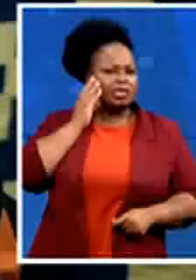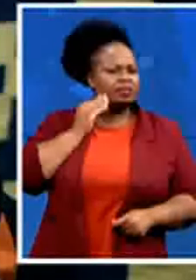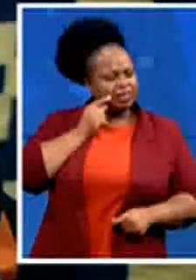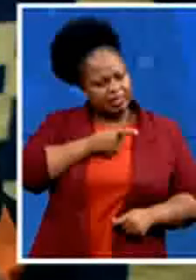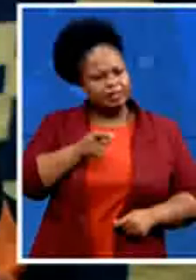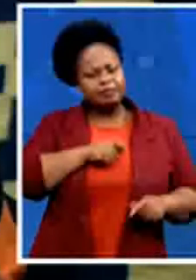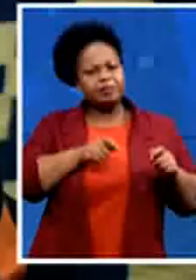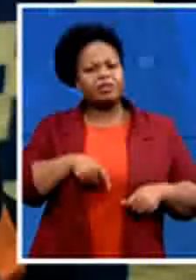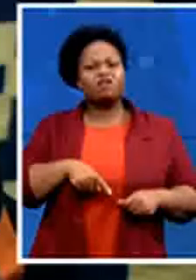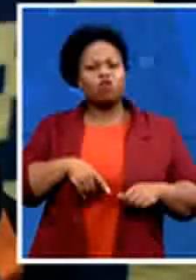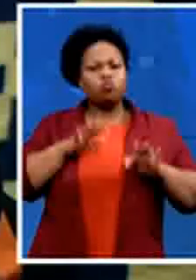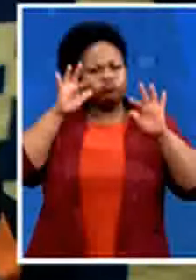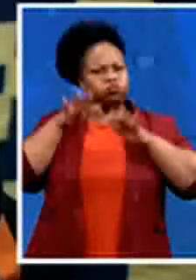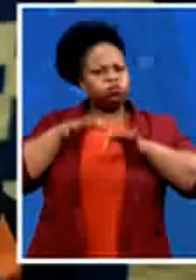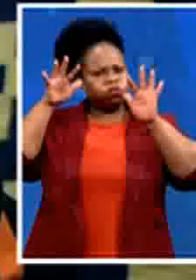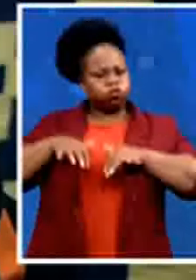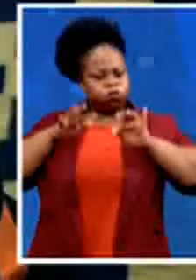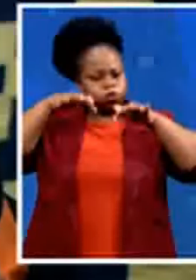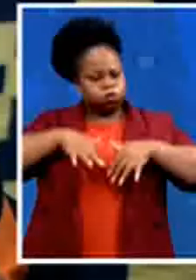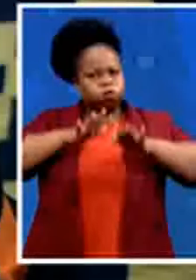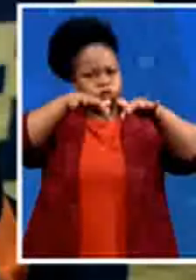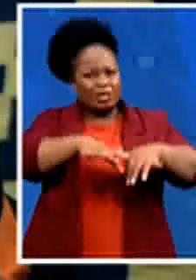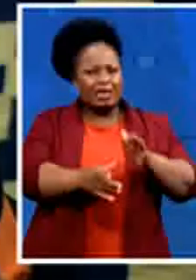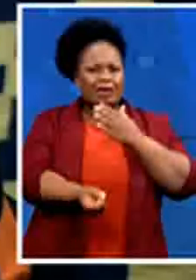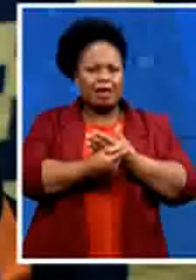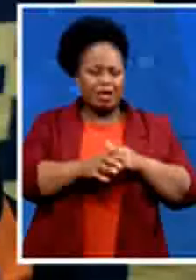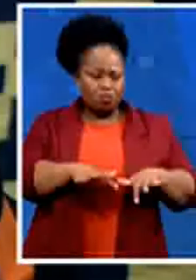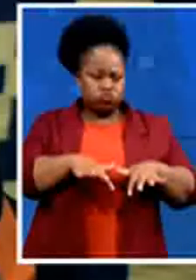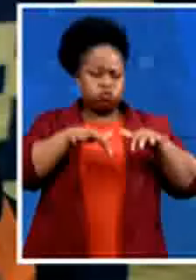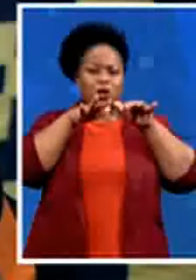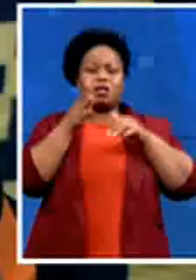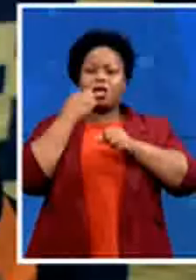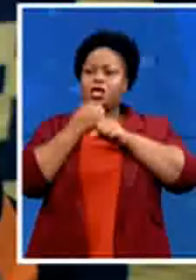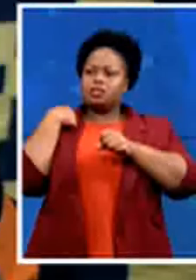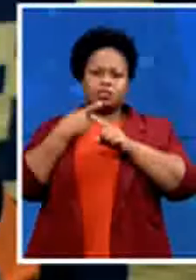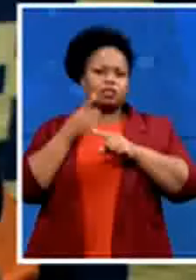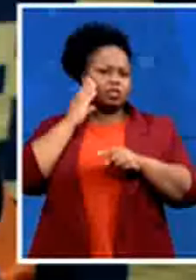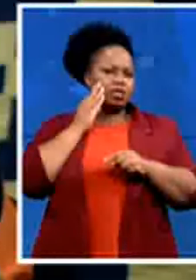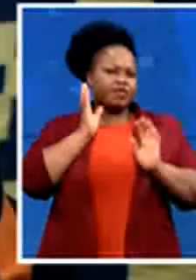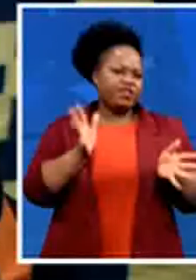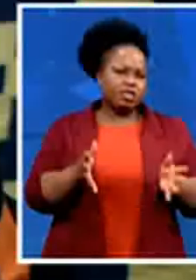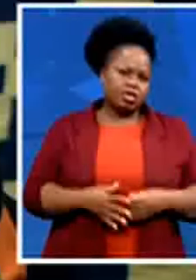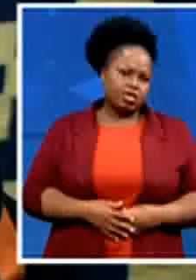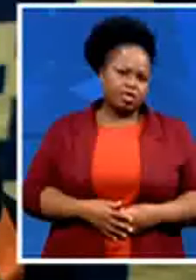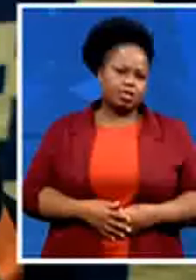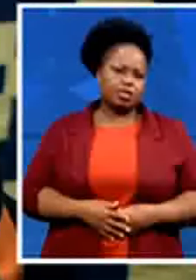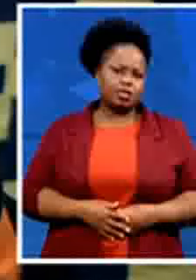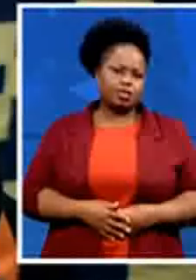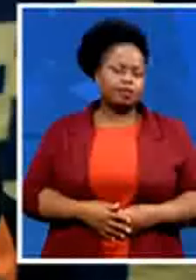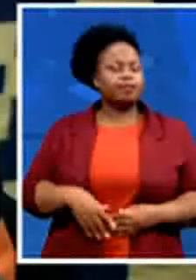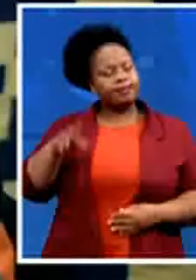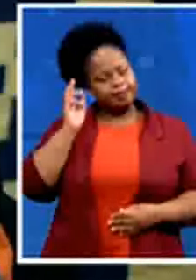them disproportionately in the past few years and then again we must